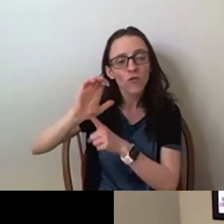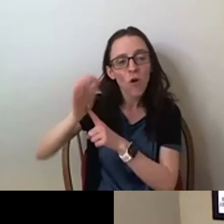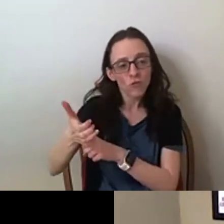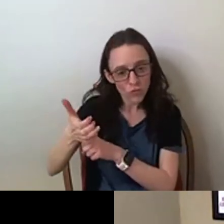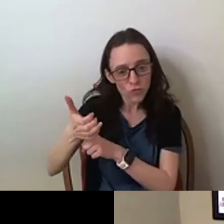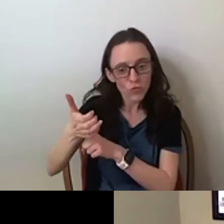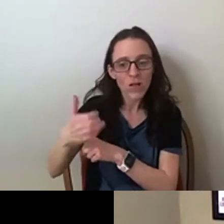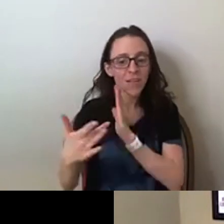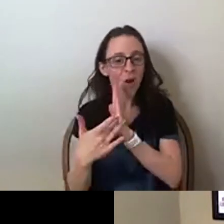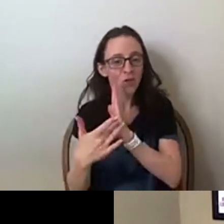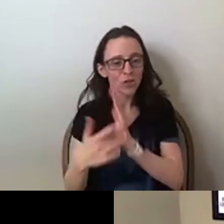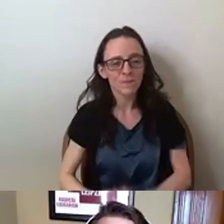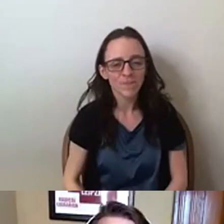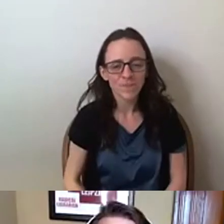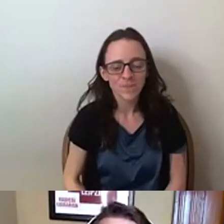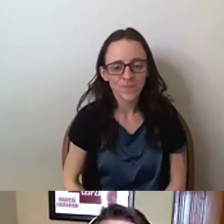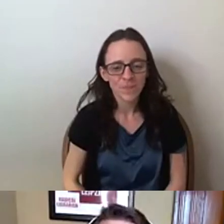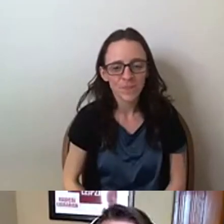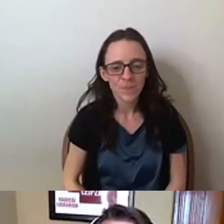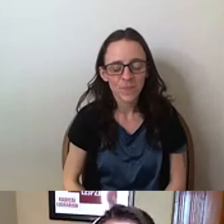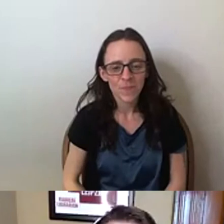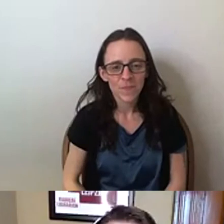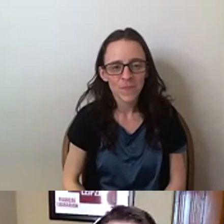Hello, I'm going share my screen.